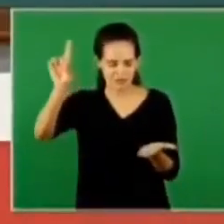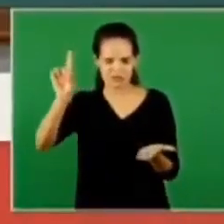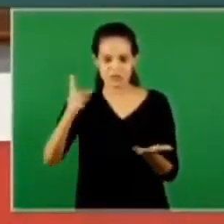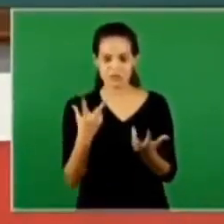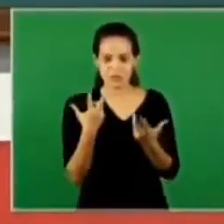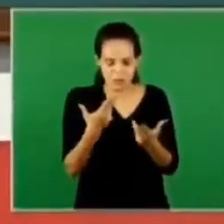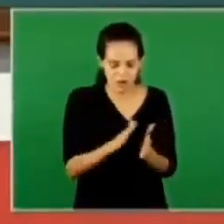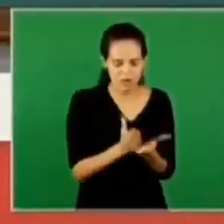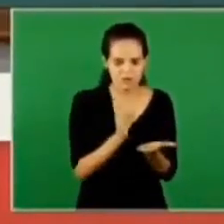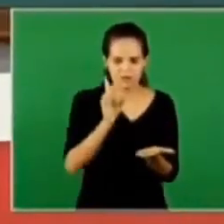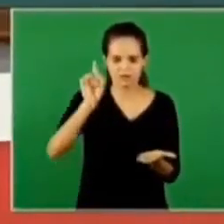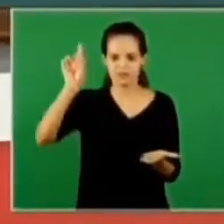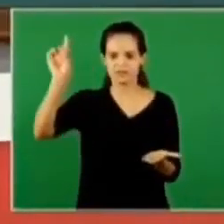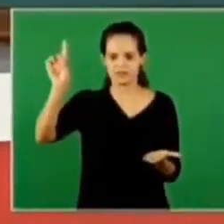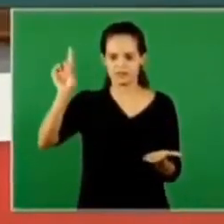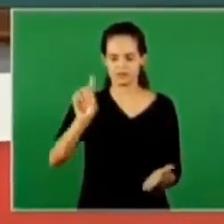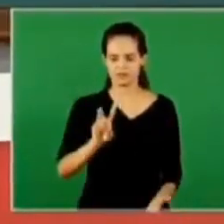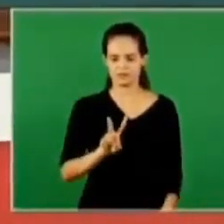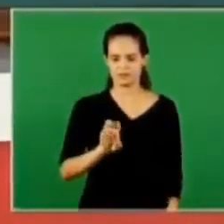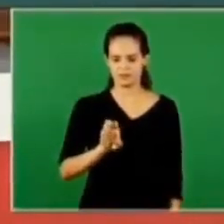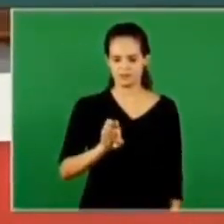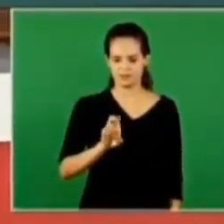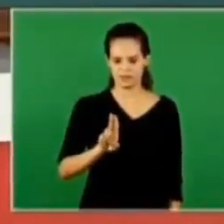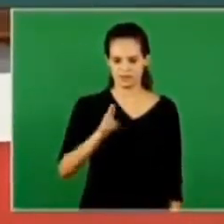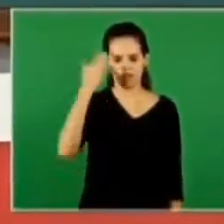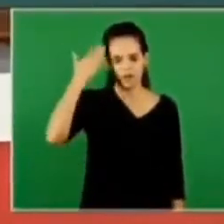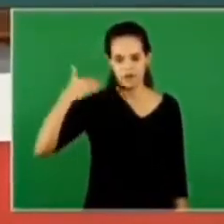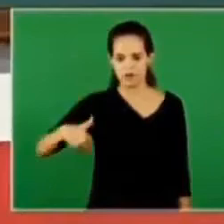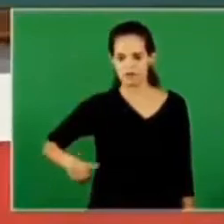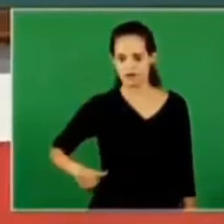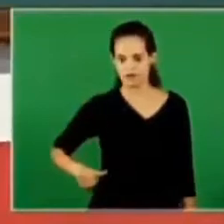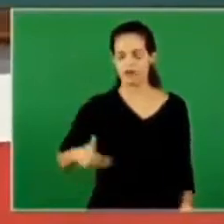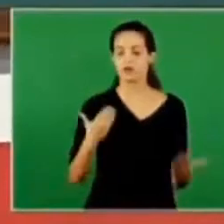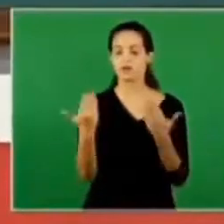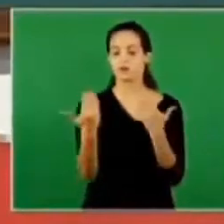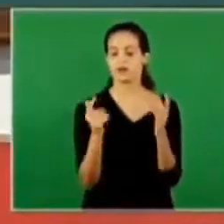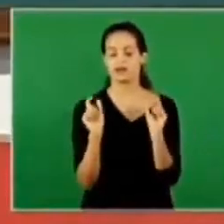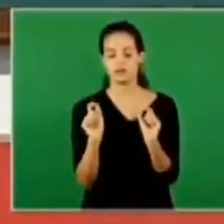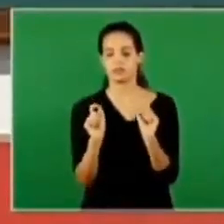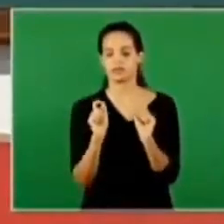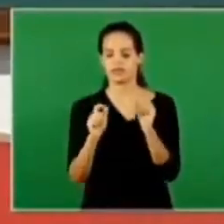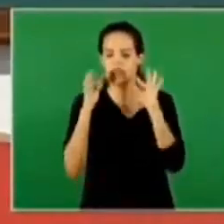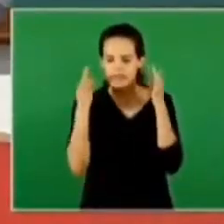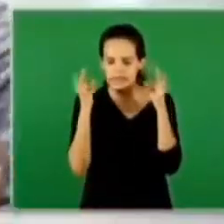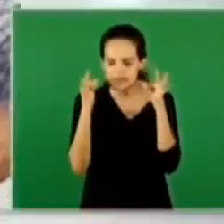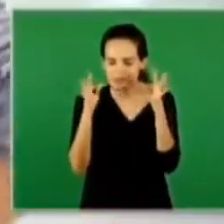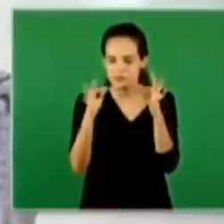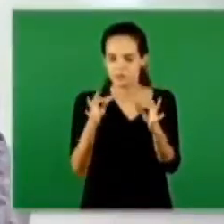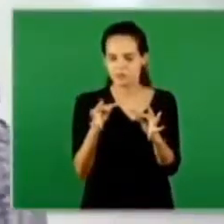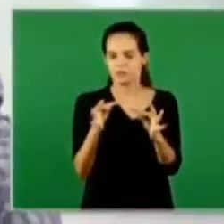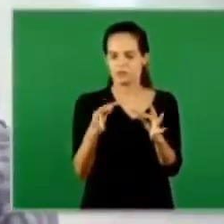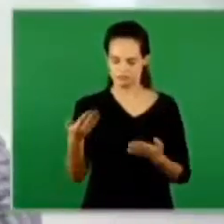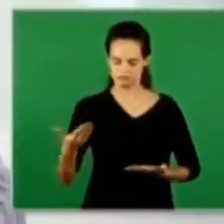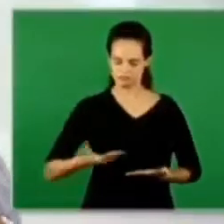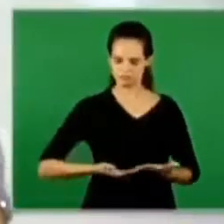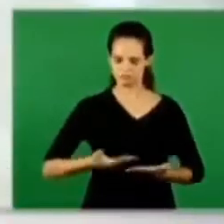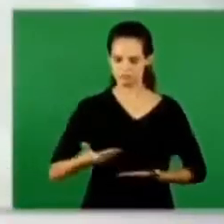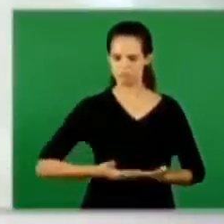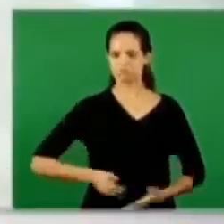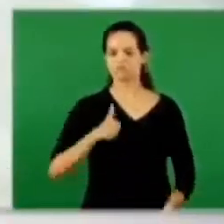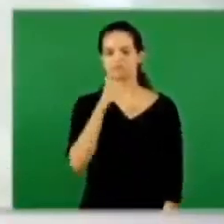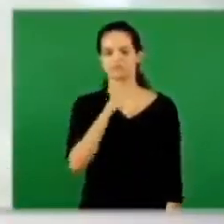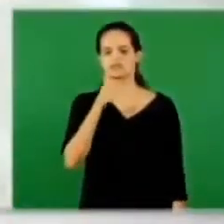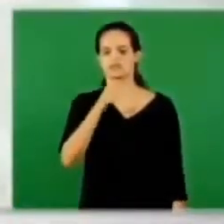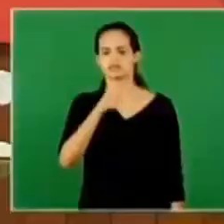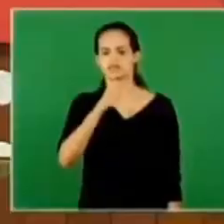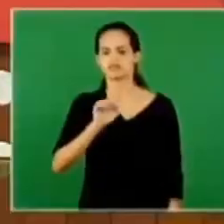the veil was the beauty of her holiness was the beauty of her testimony was the beauty of a servant